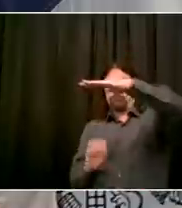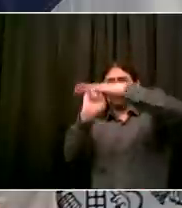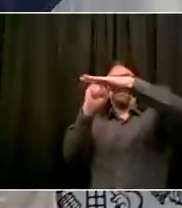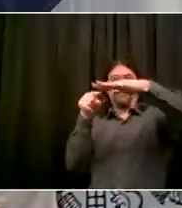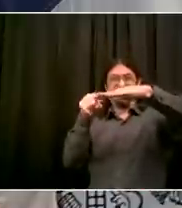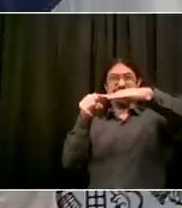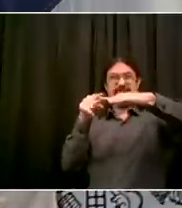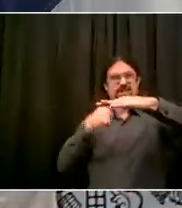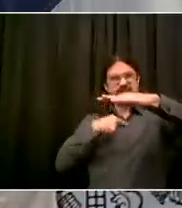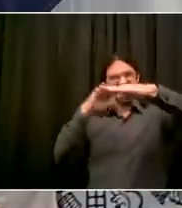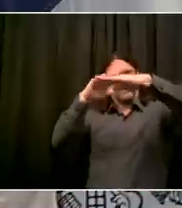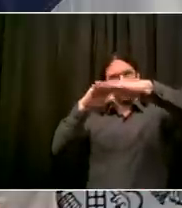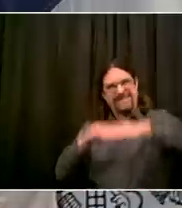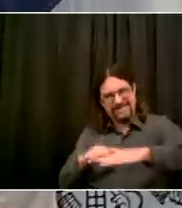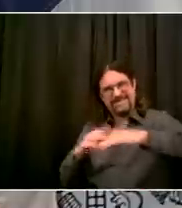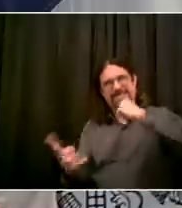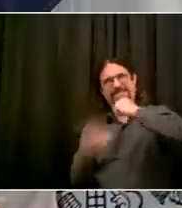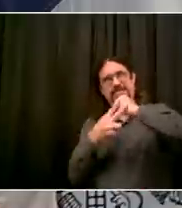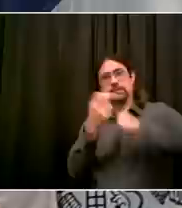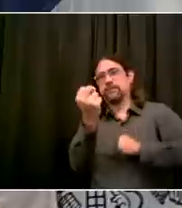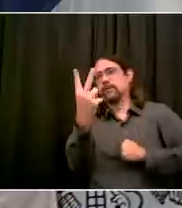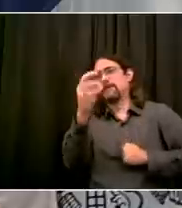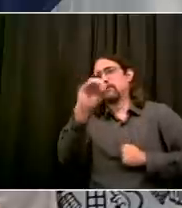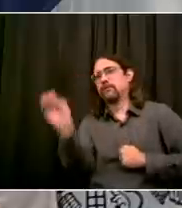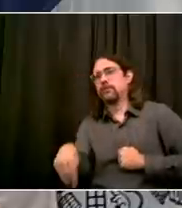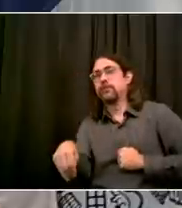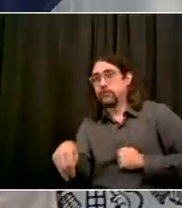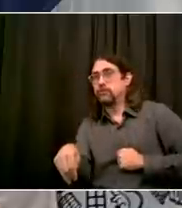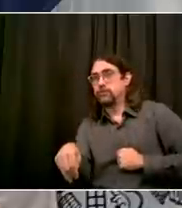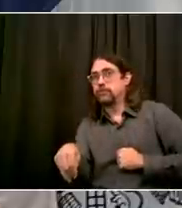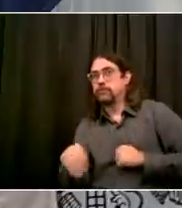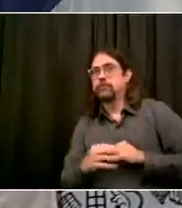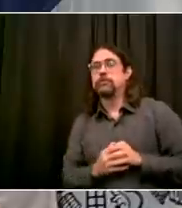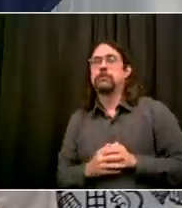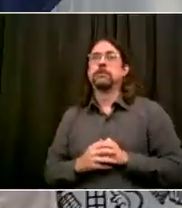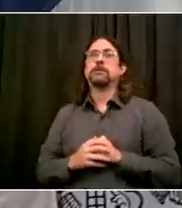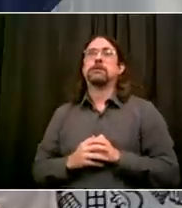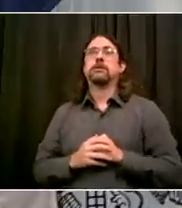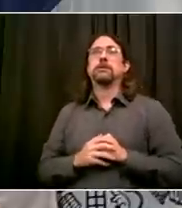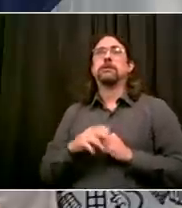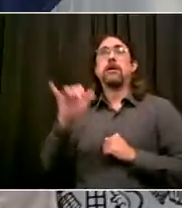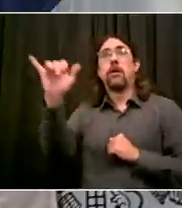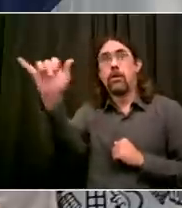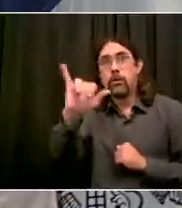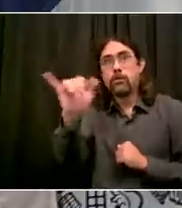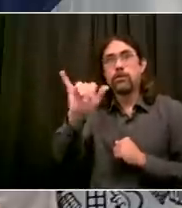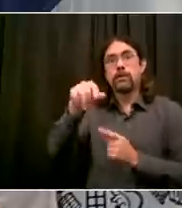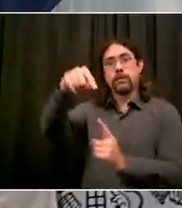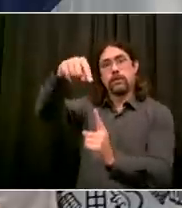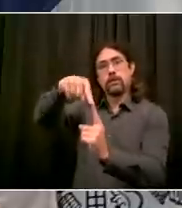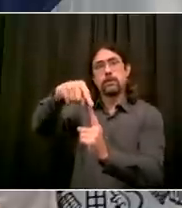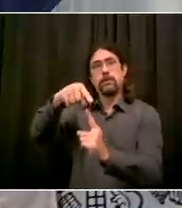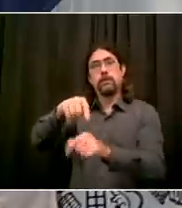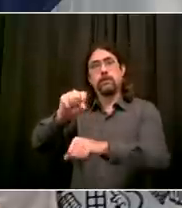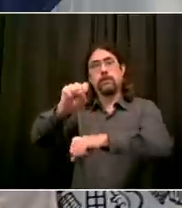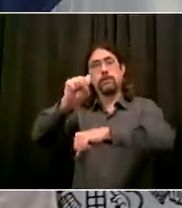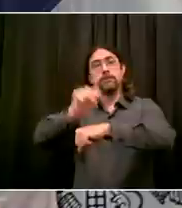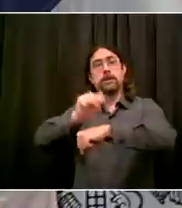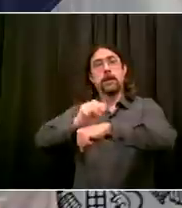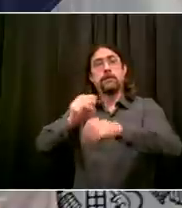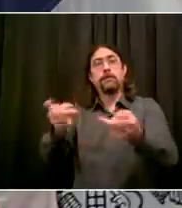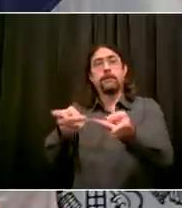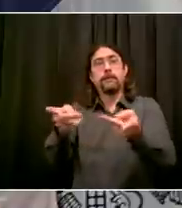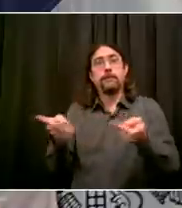There's no raises being given that I know of. There's no plan to give raises. There are people who take on new, entirely